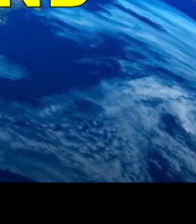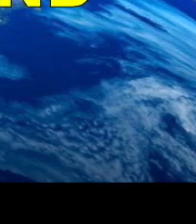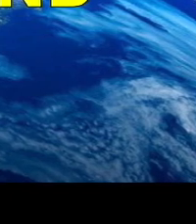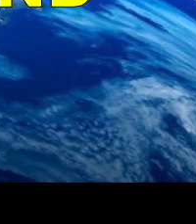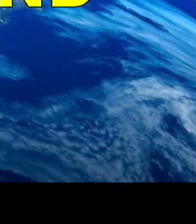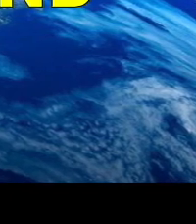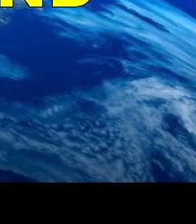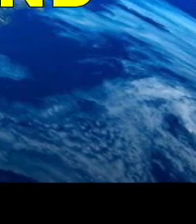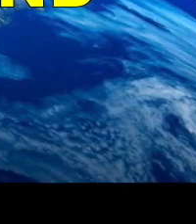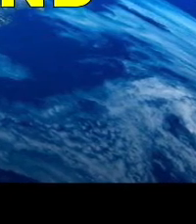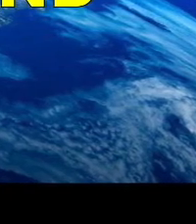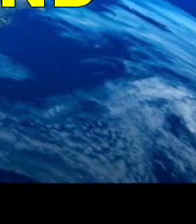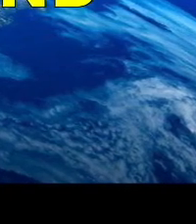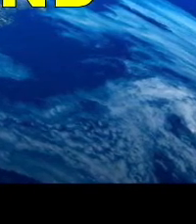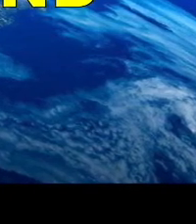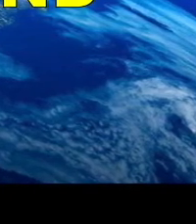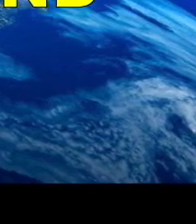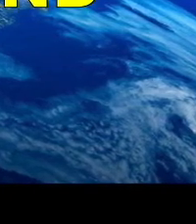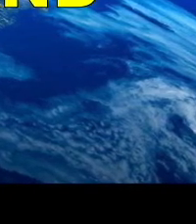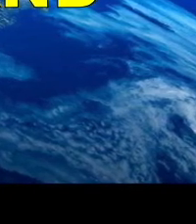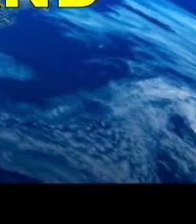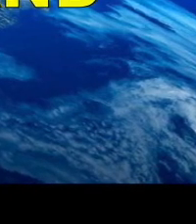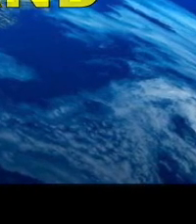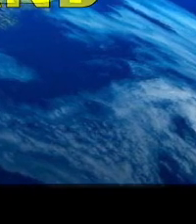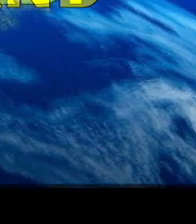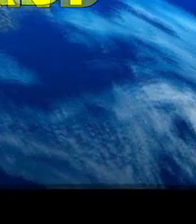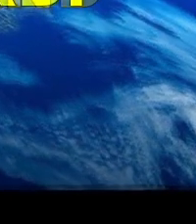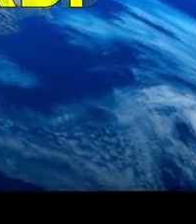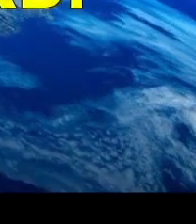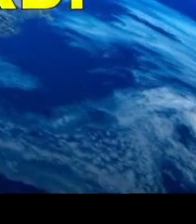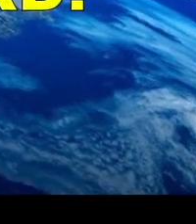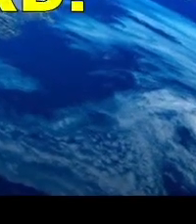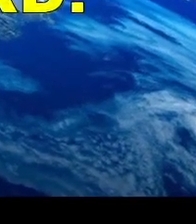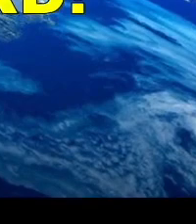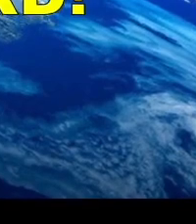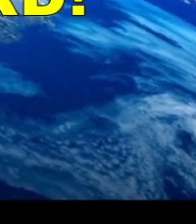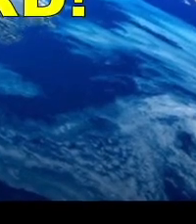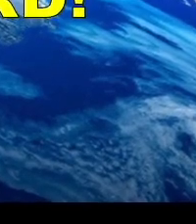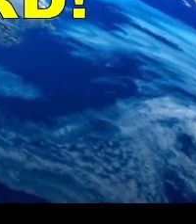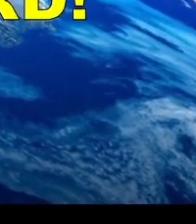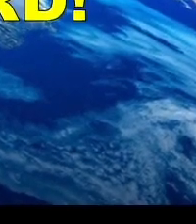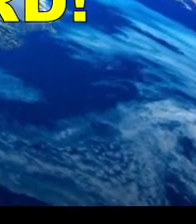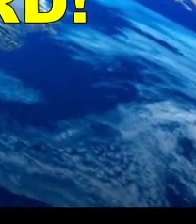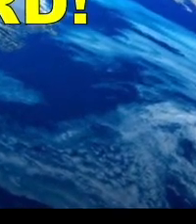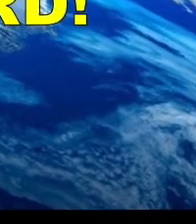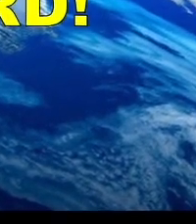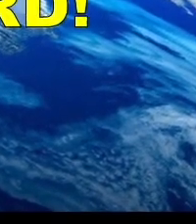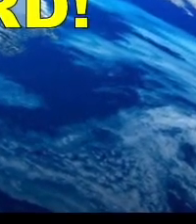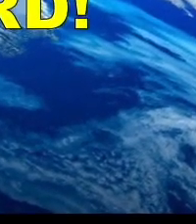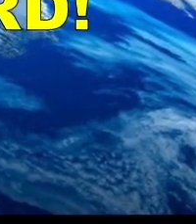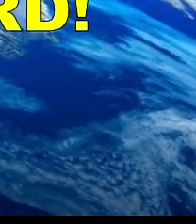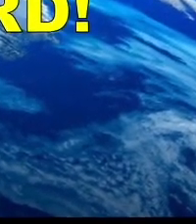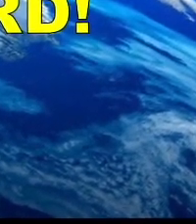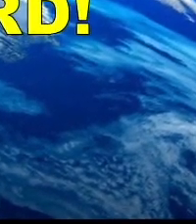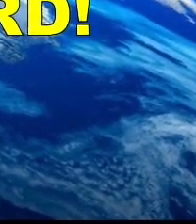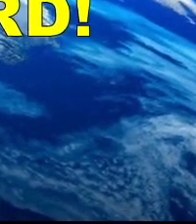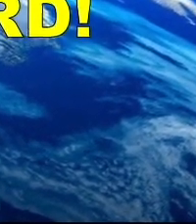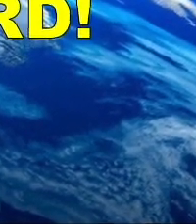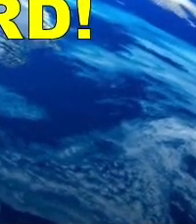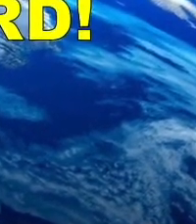lamps and let the Lord's fire shine in your life. Shine in our hearts, O Holy